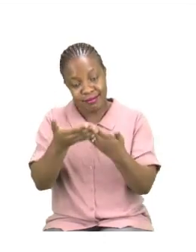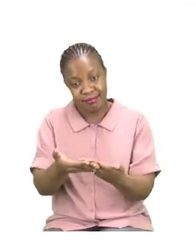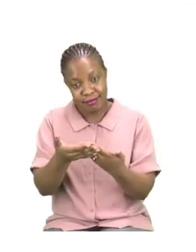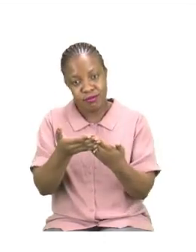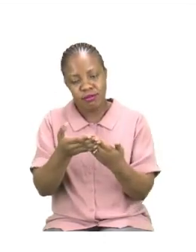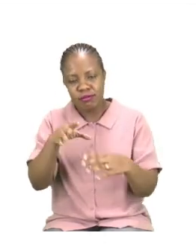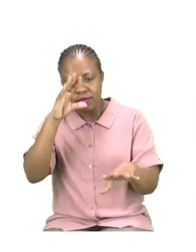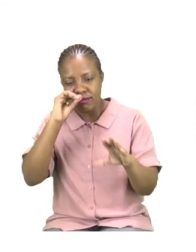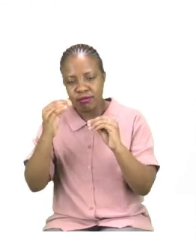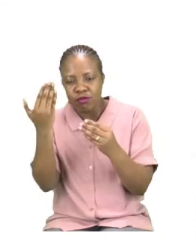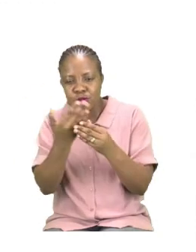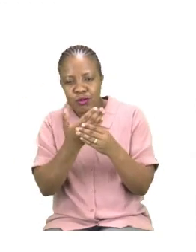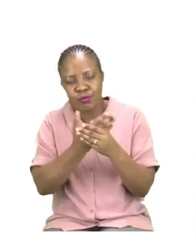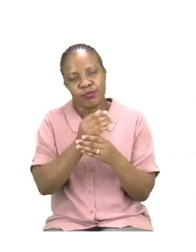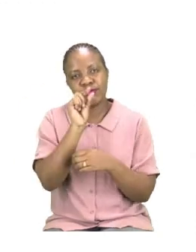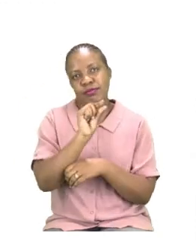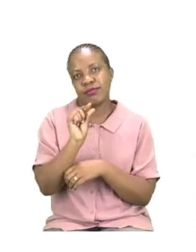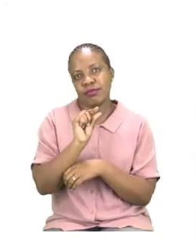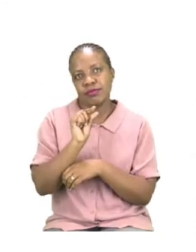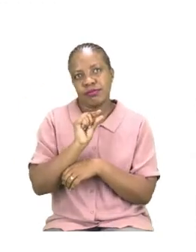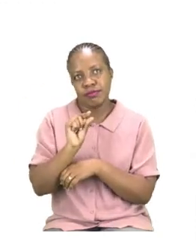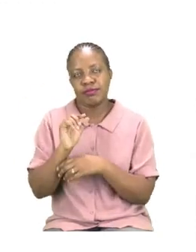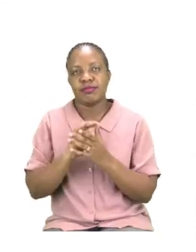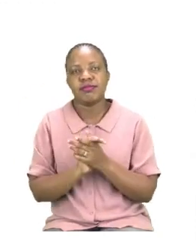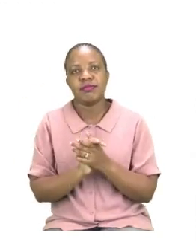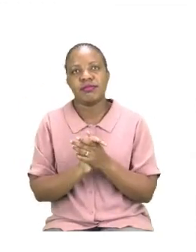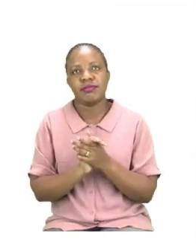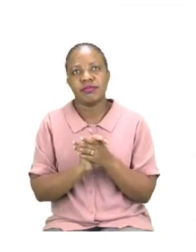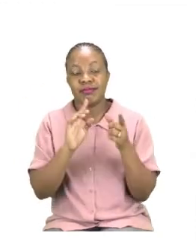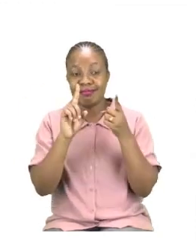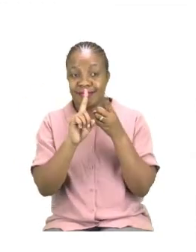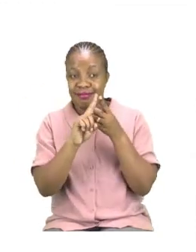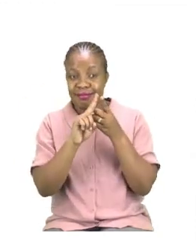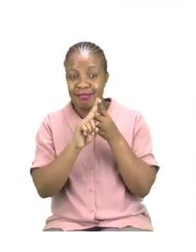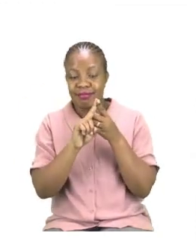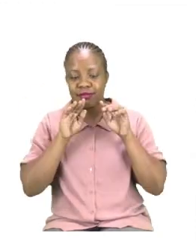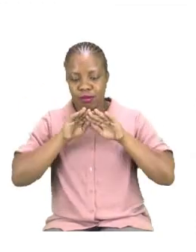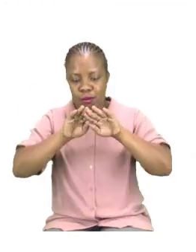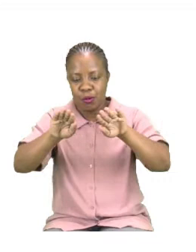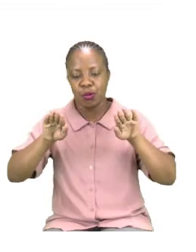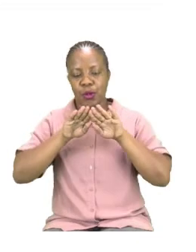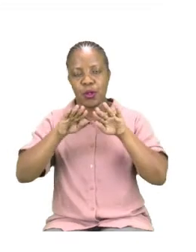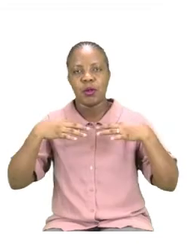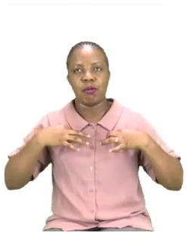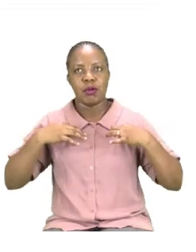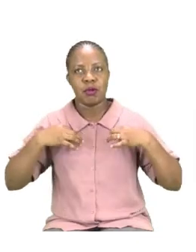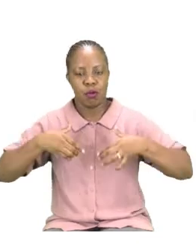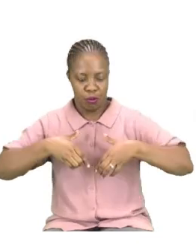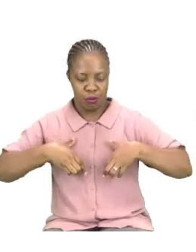The first words that we have today is swimming costume. Everybody,